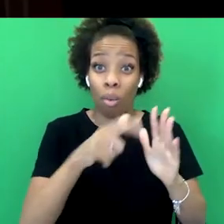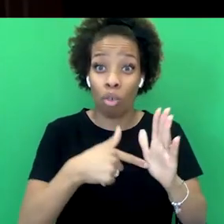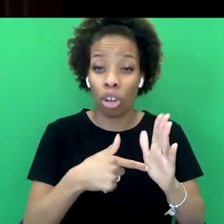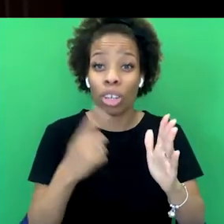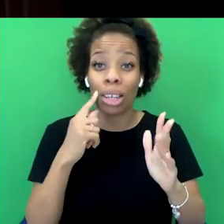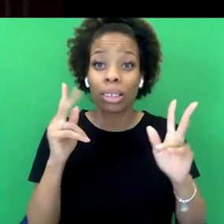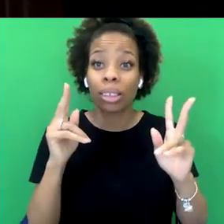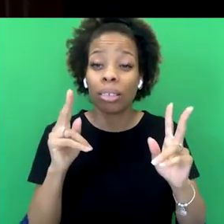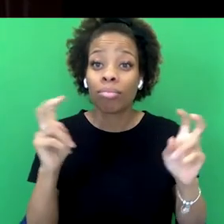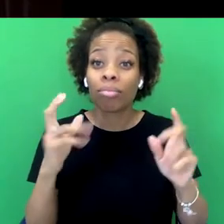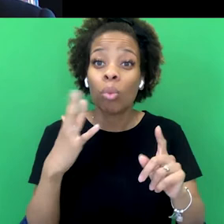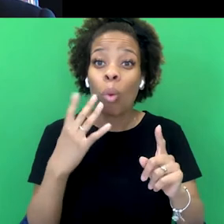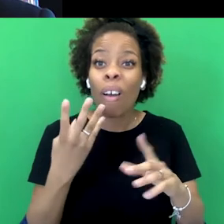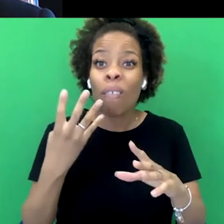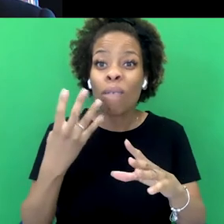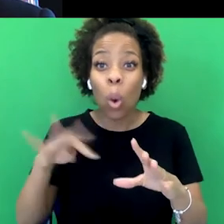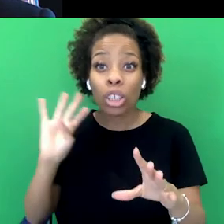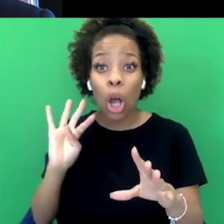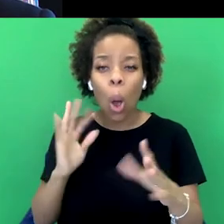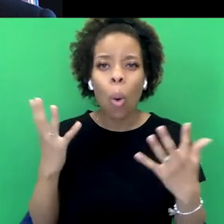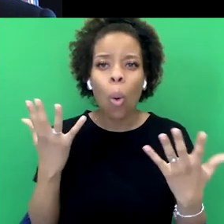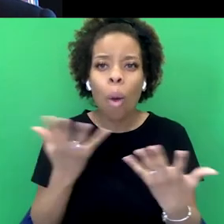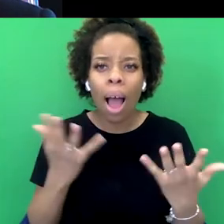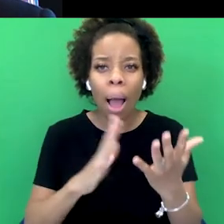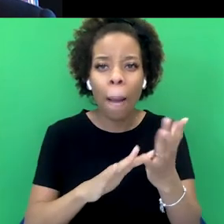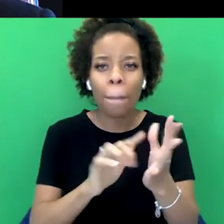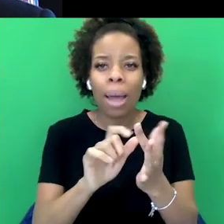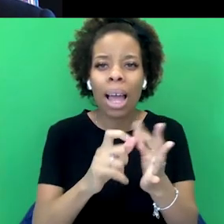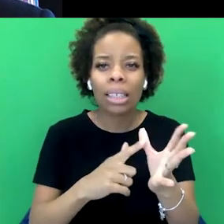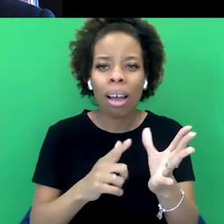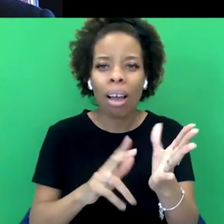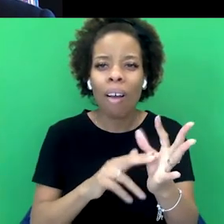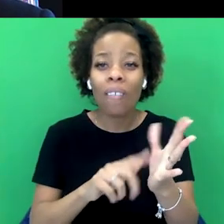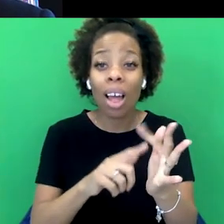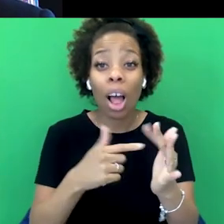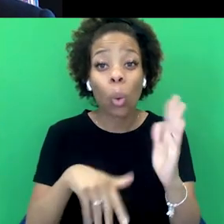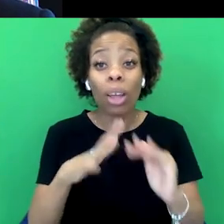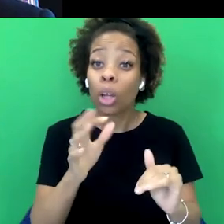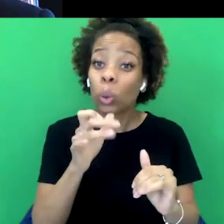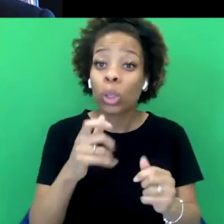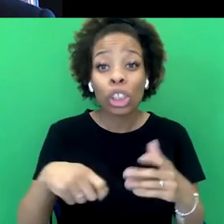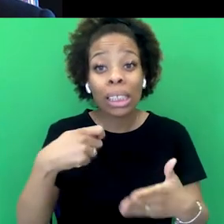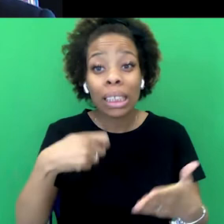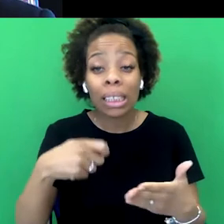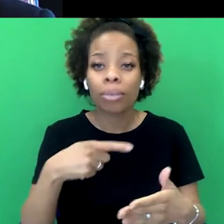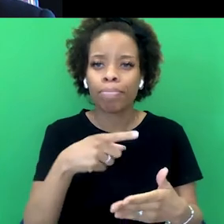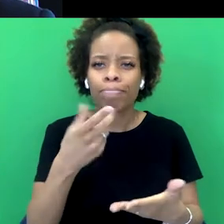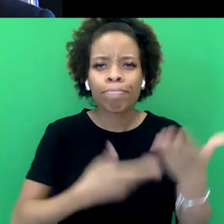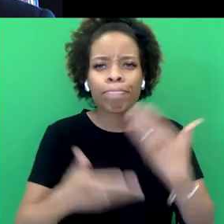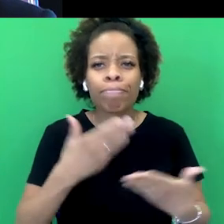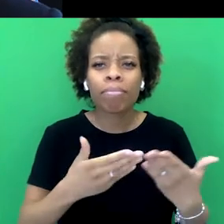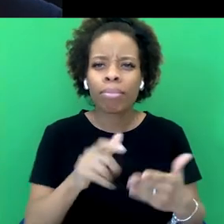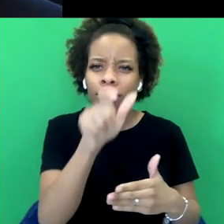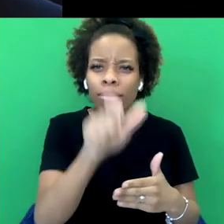in Maida Vale. I don't know if you remember and said that there was a character called D. Muhammad that